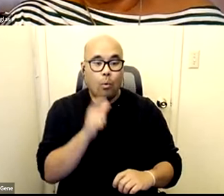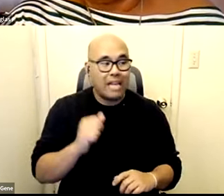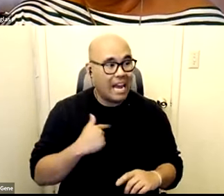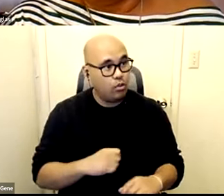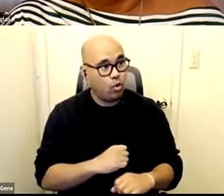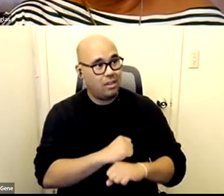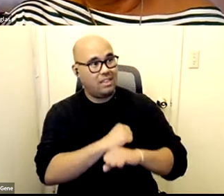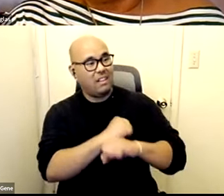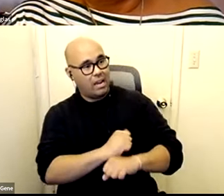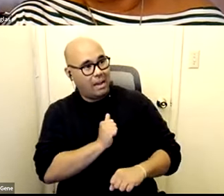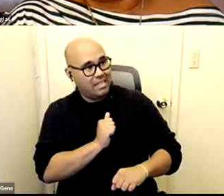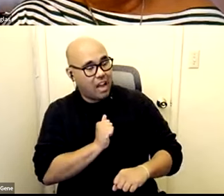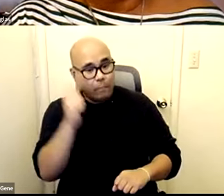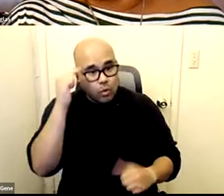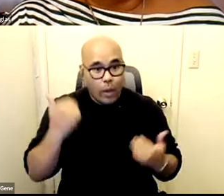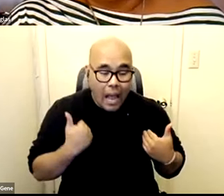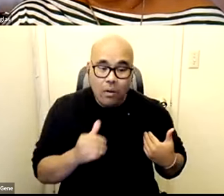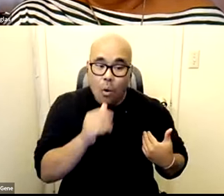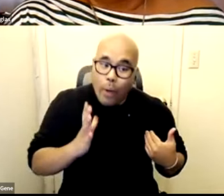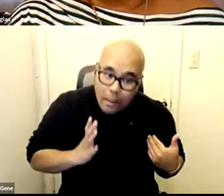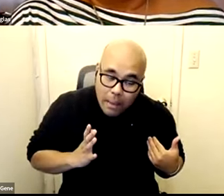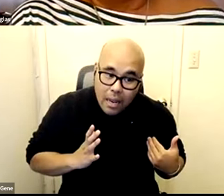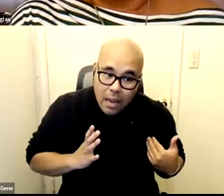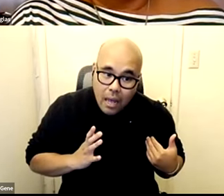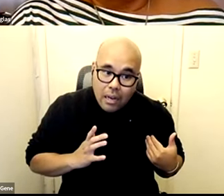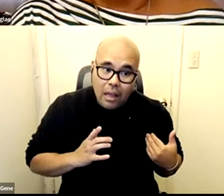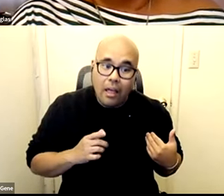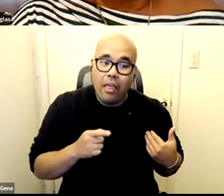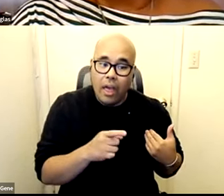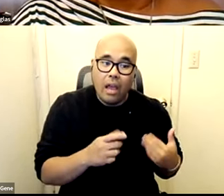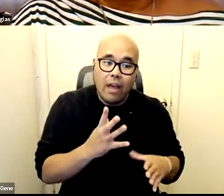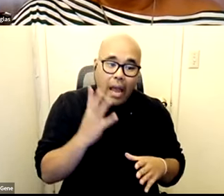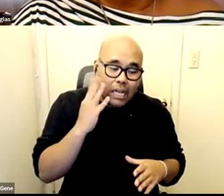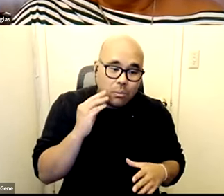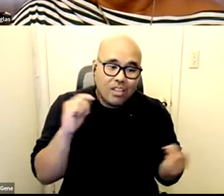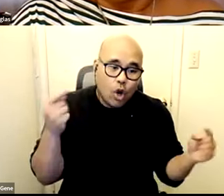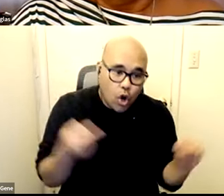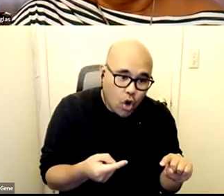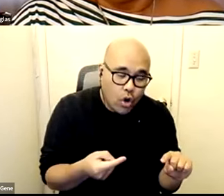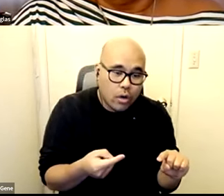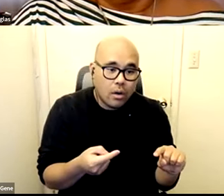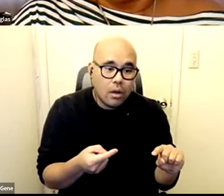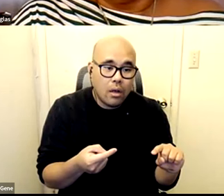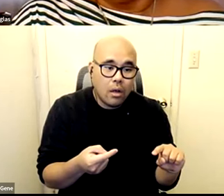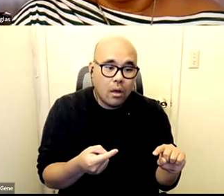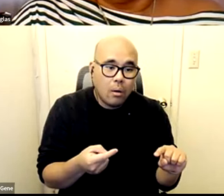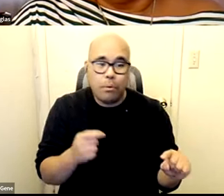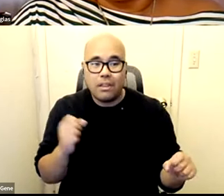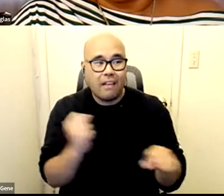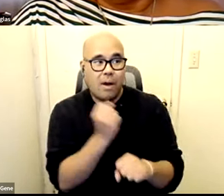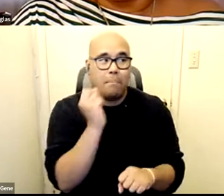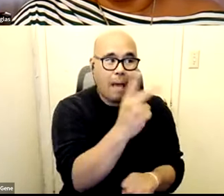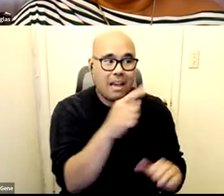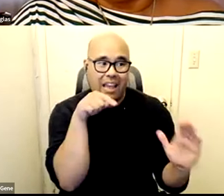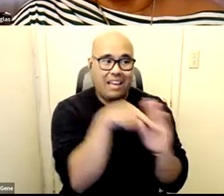got women who have been abused who have hurt or or killed their abuser and they're seen